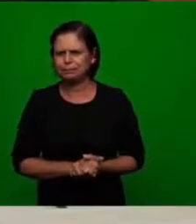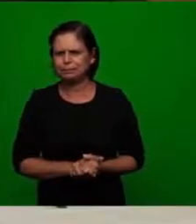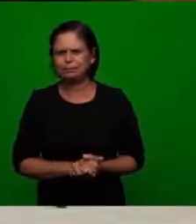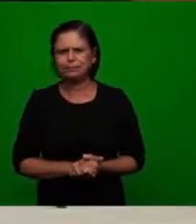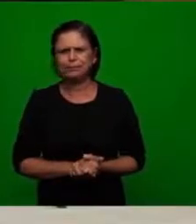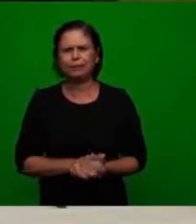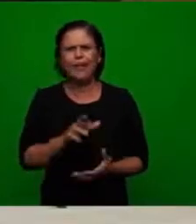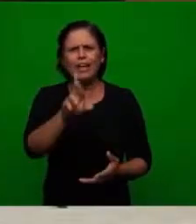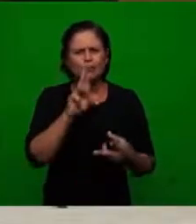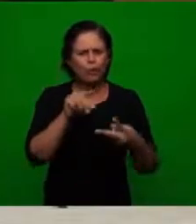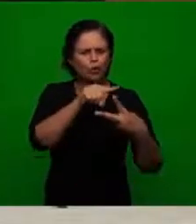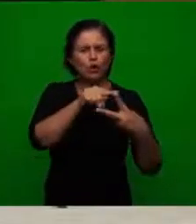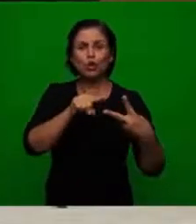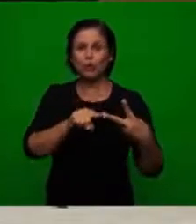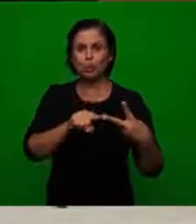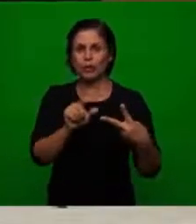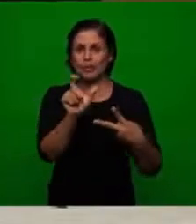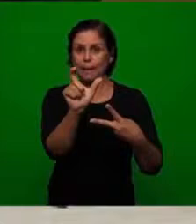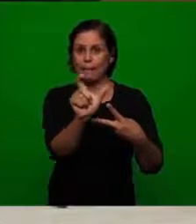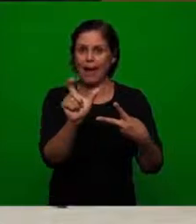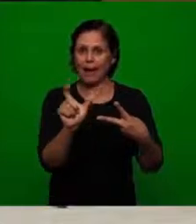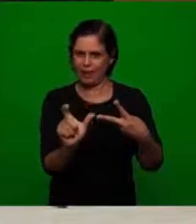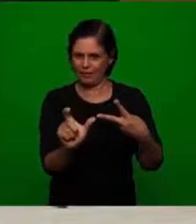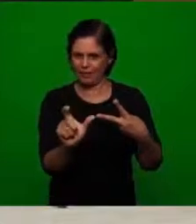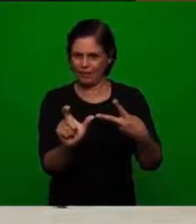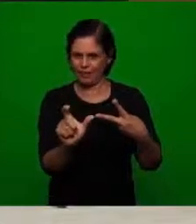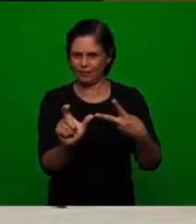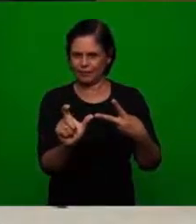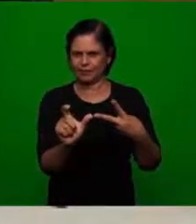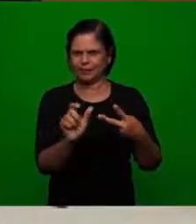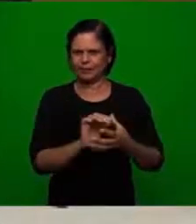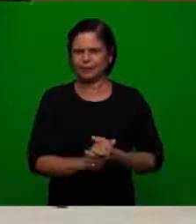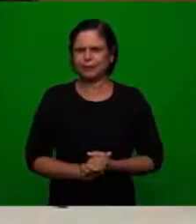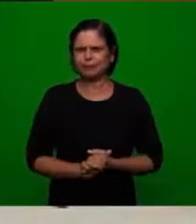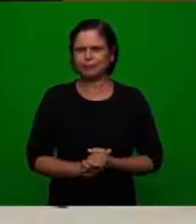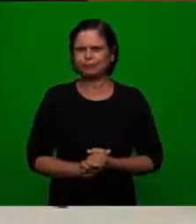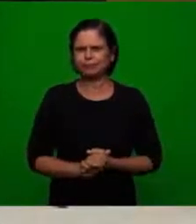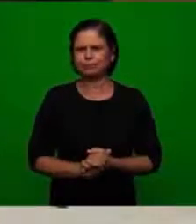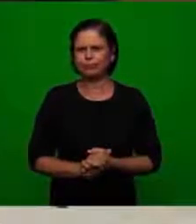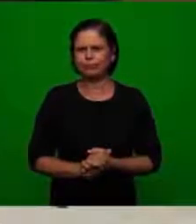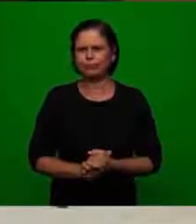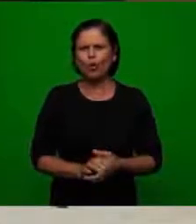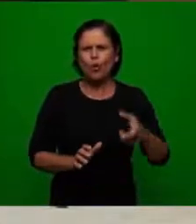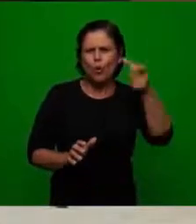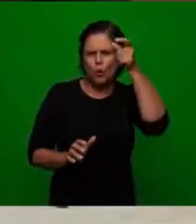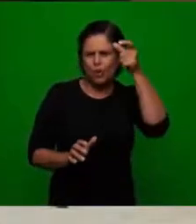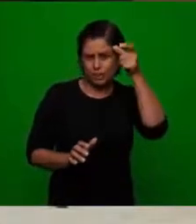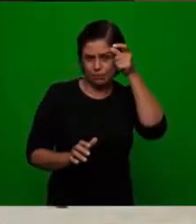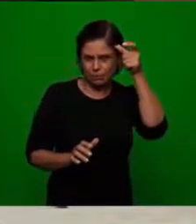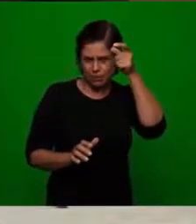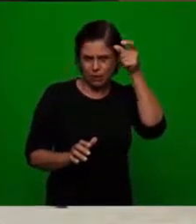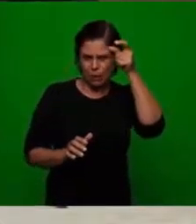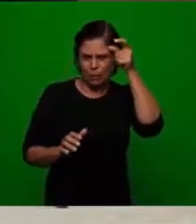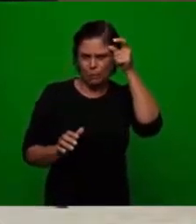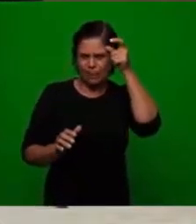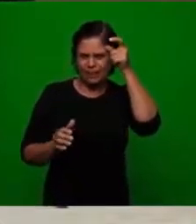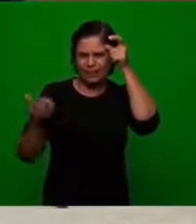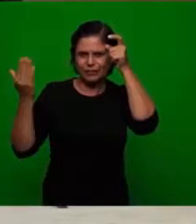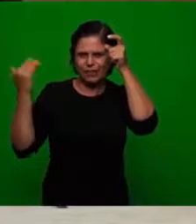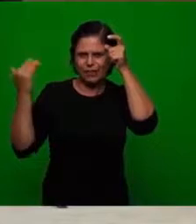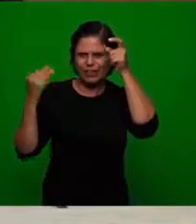is the question answer with two words to the group of actions that the enemy promoted